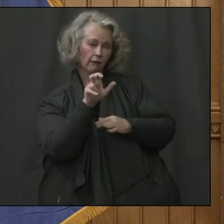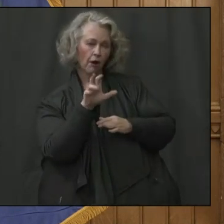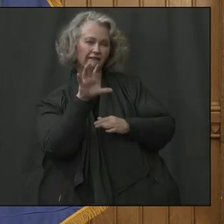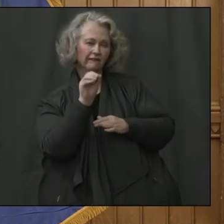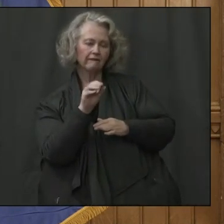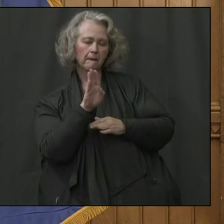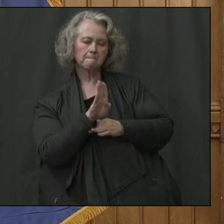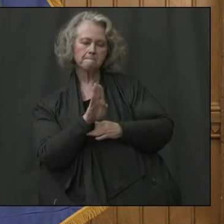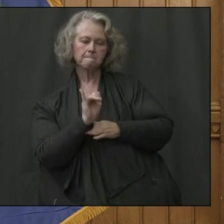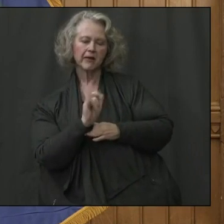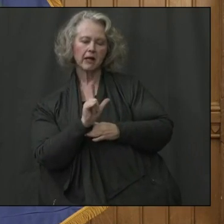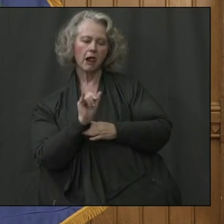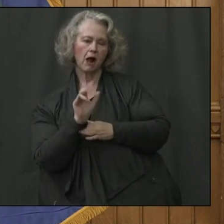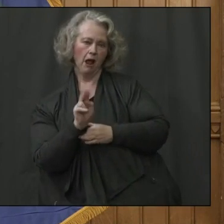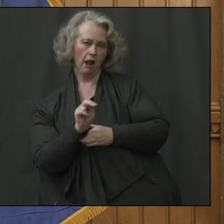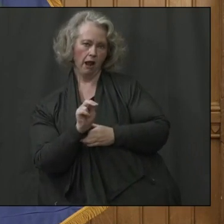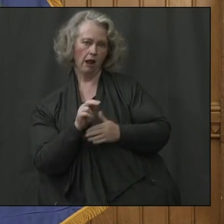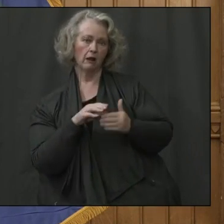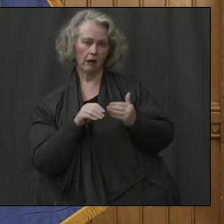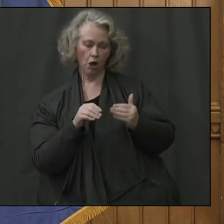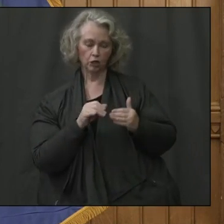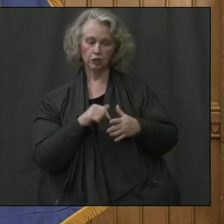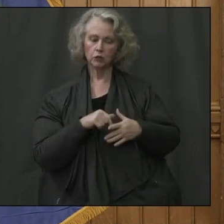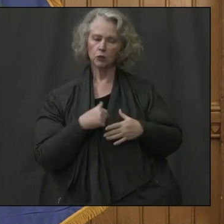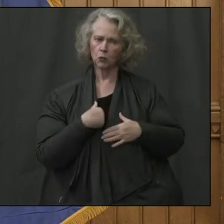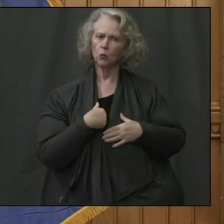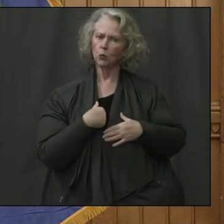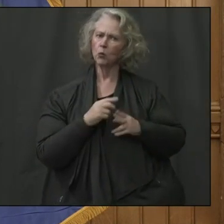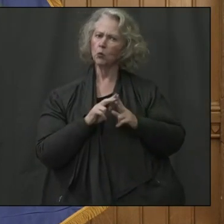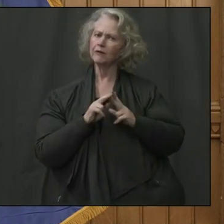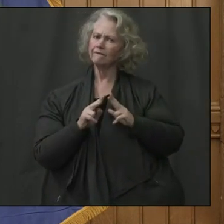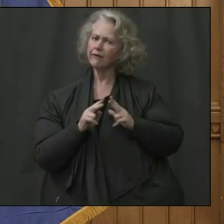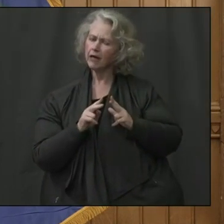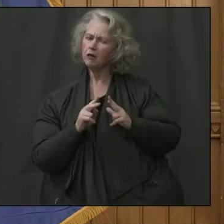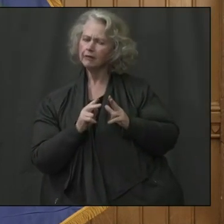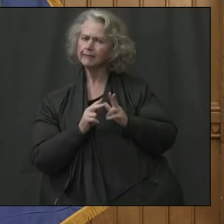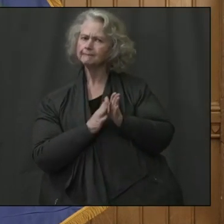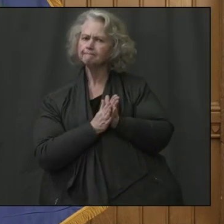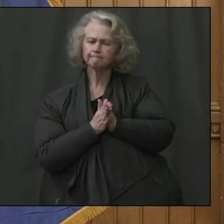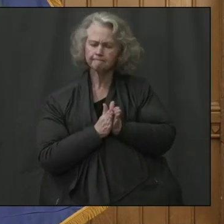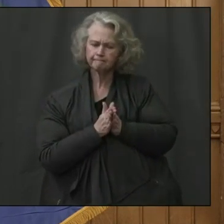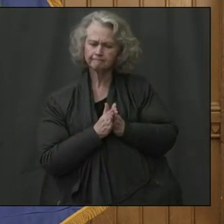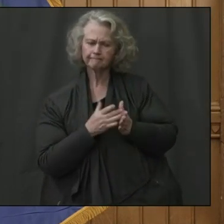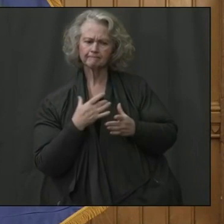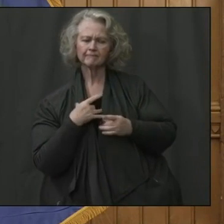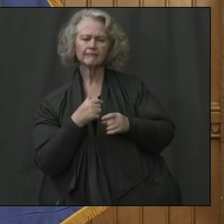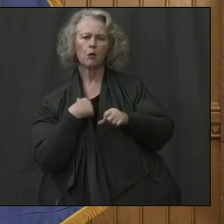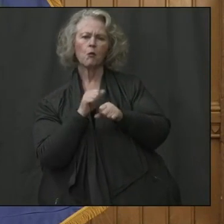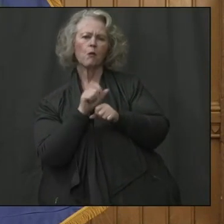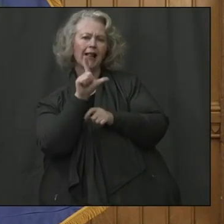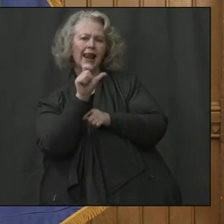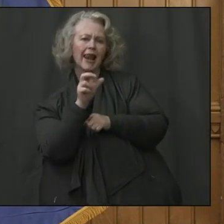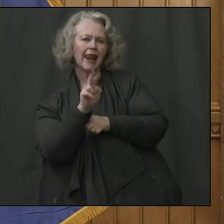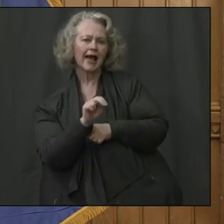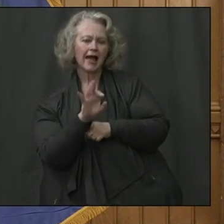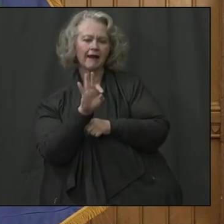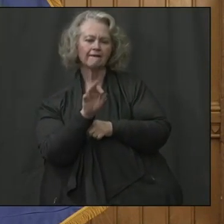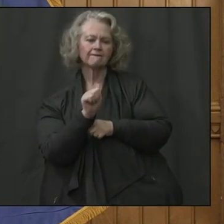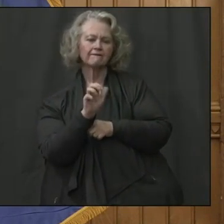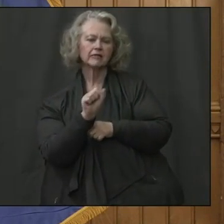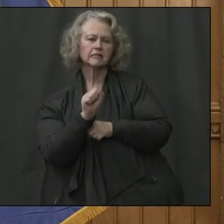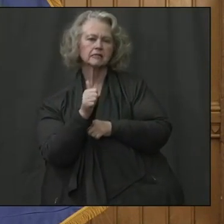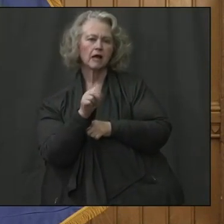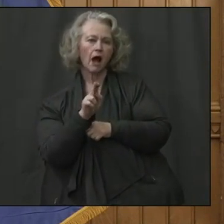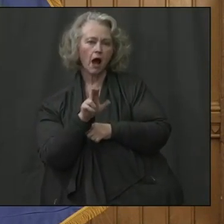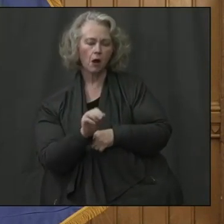You know, this, um, I had a strong interest in and worked with, um, you know, Len Vazano, worked with Chris Murphy and